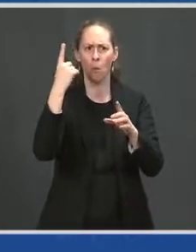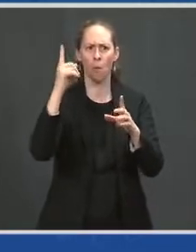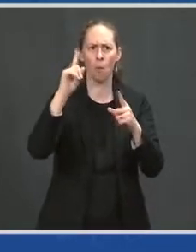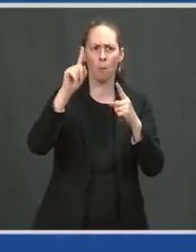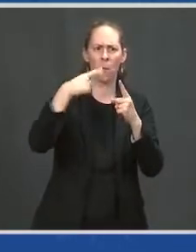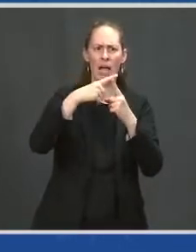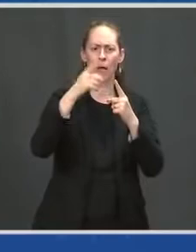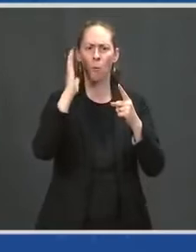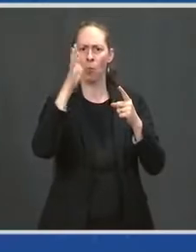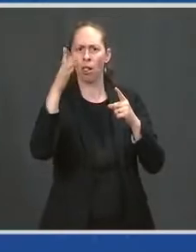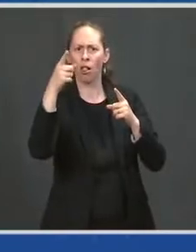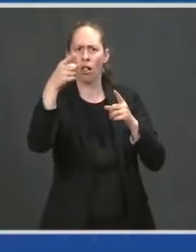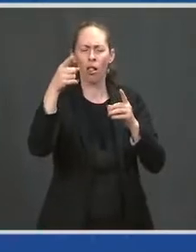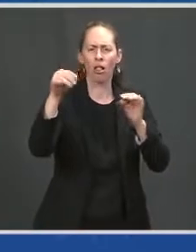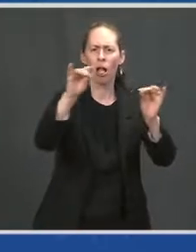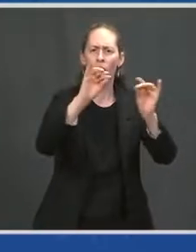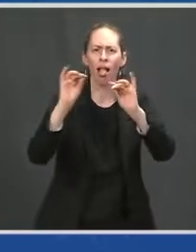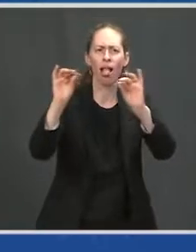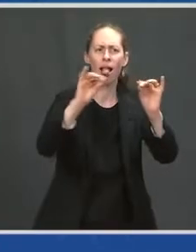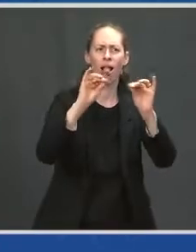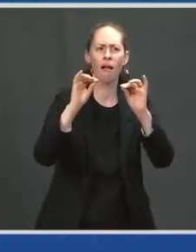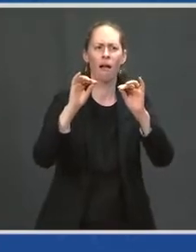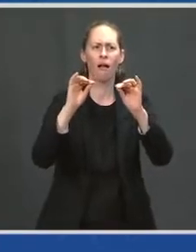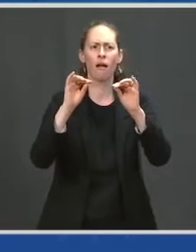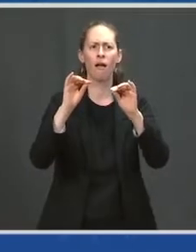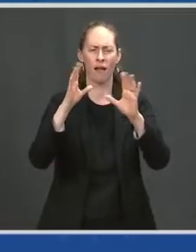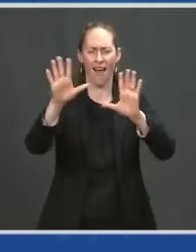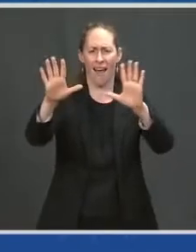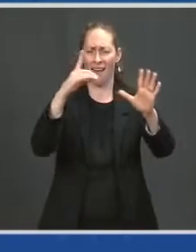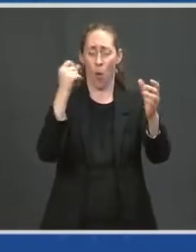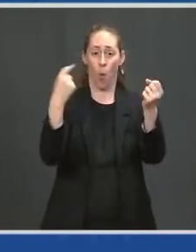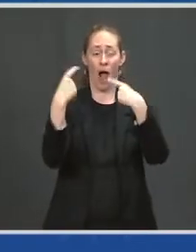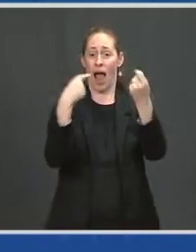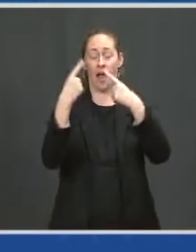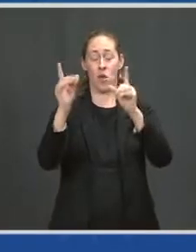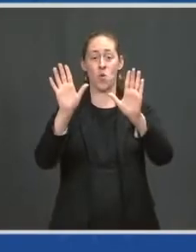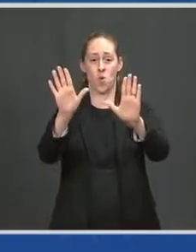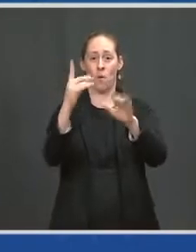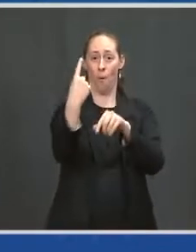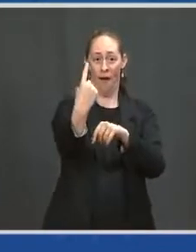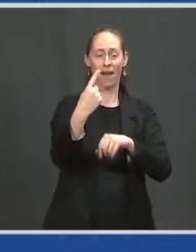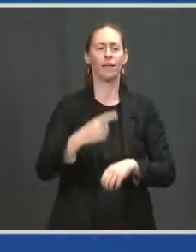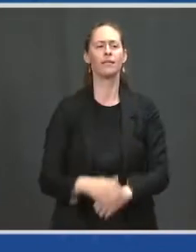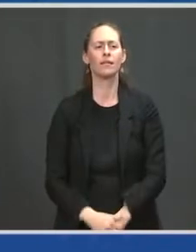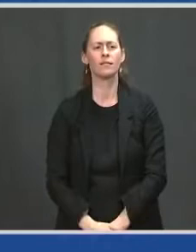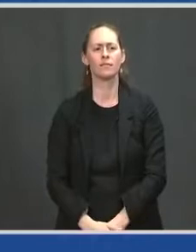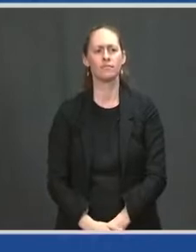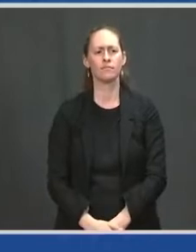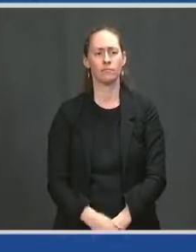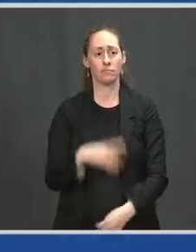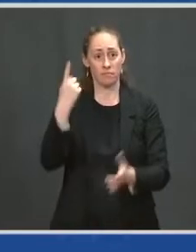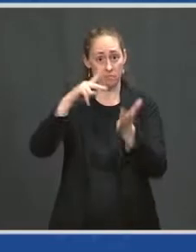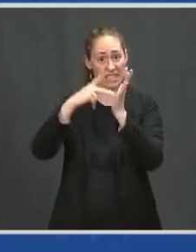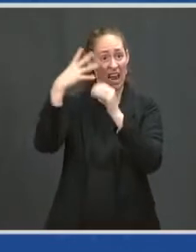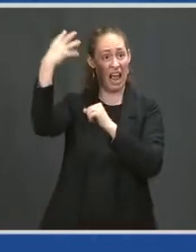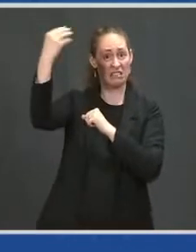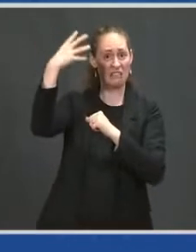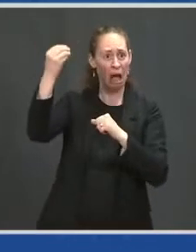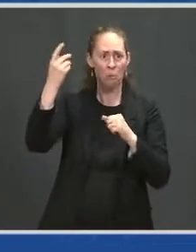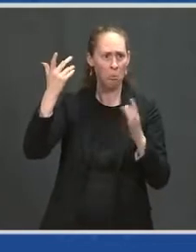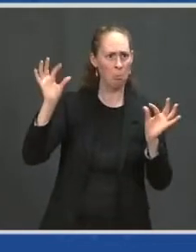I, uh, one at a time. If the risk is so low outdoors, why doesn't this new guidance apply to everybody?